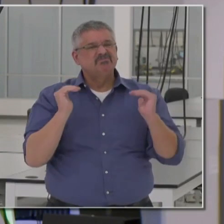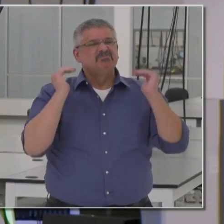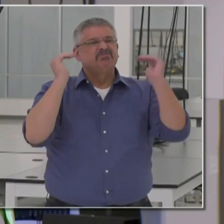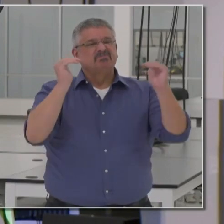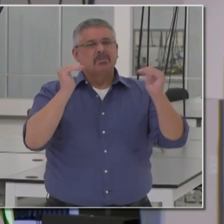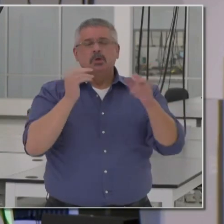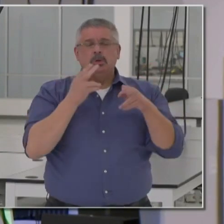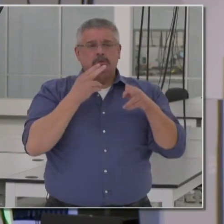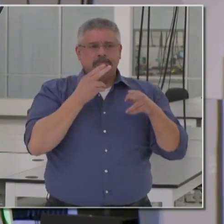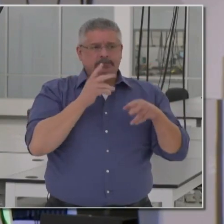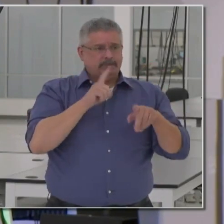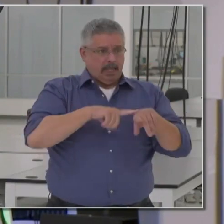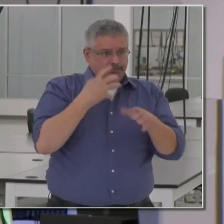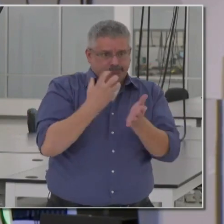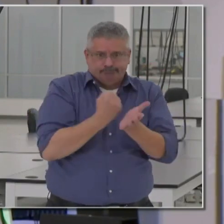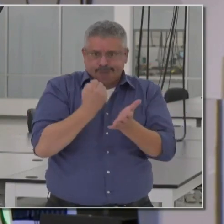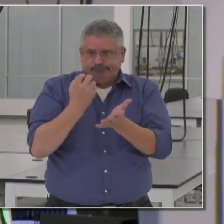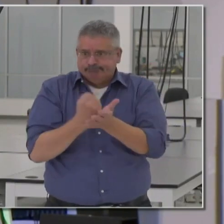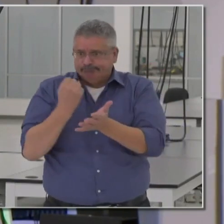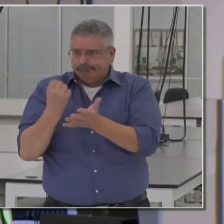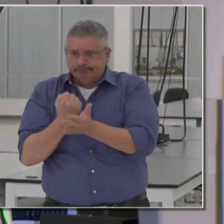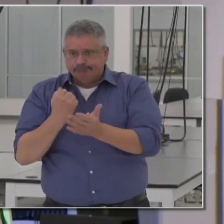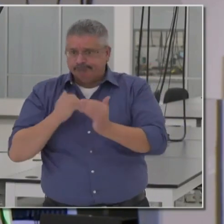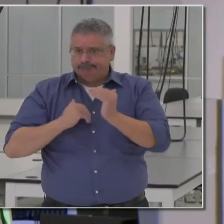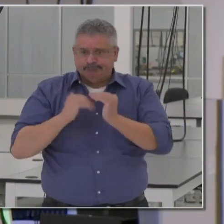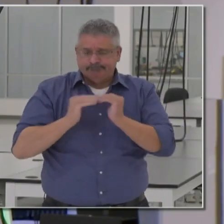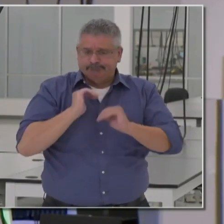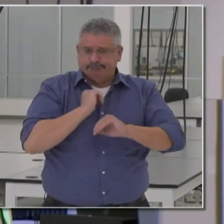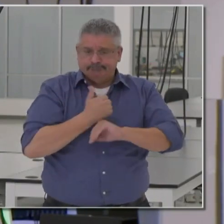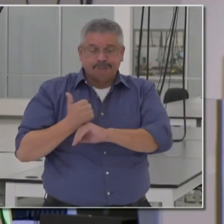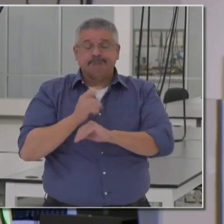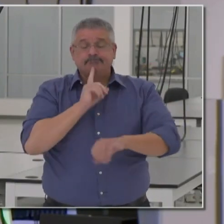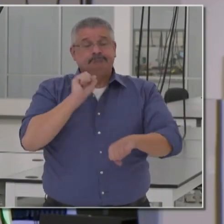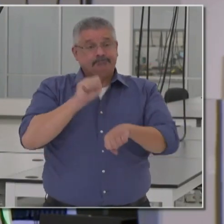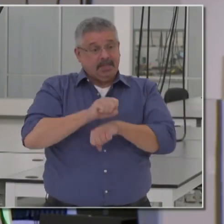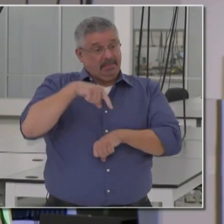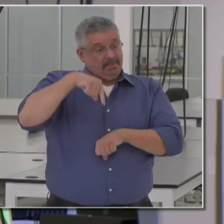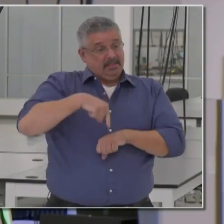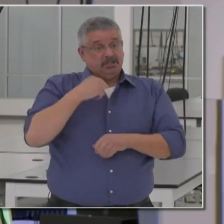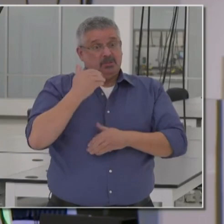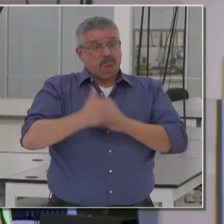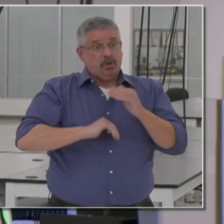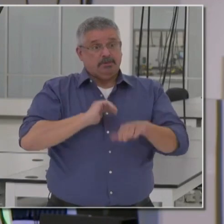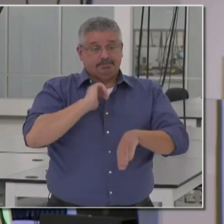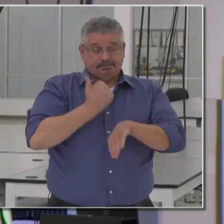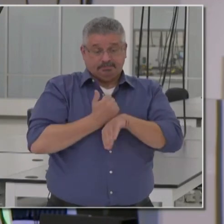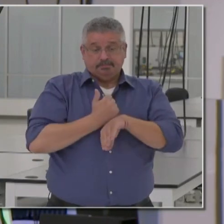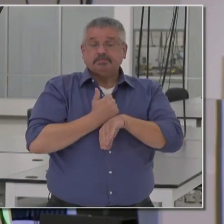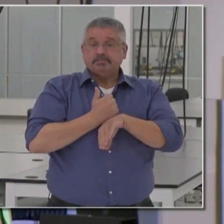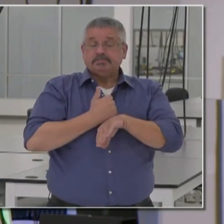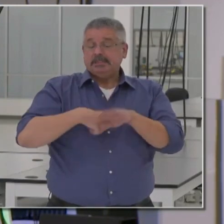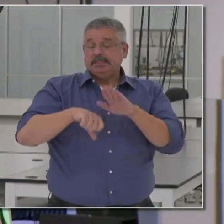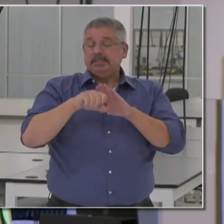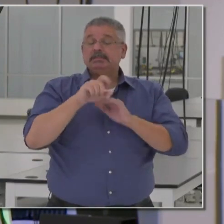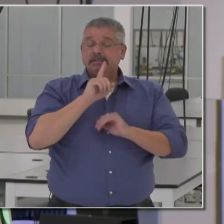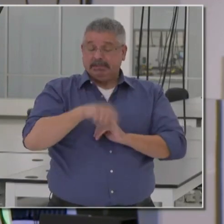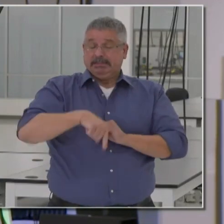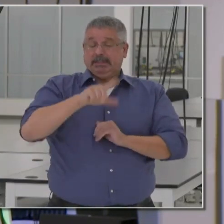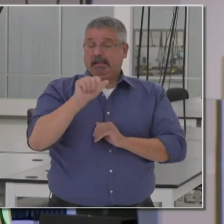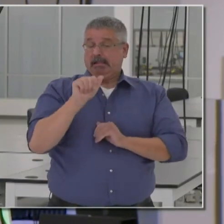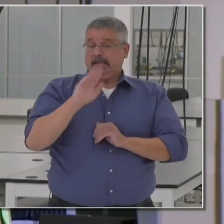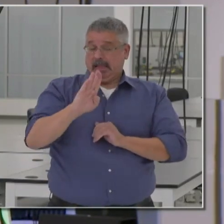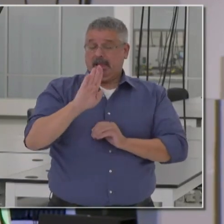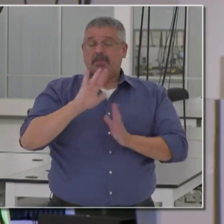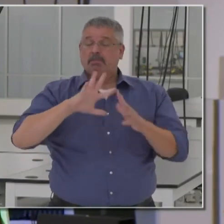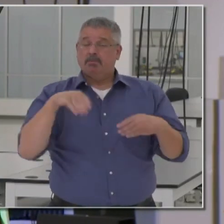remarkably short period of time. In fact, quite literally, this process to build out this state-of-the-art lab that